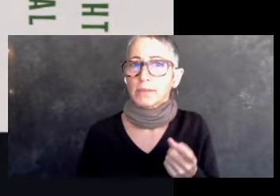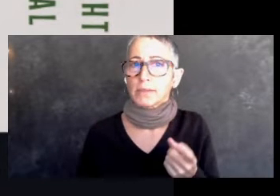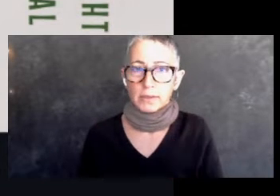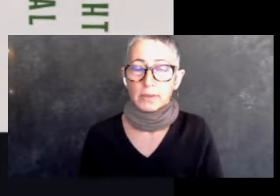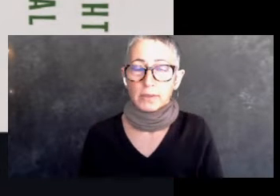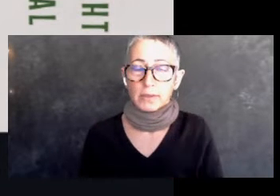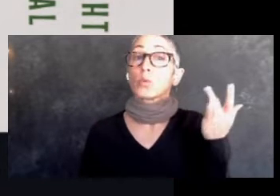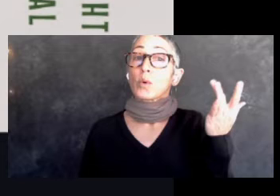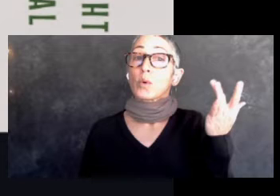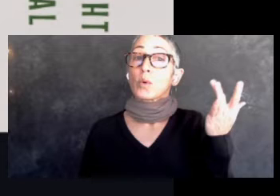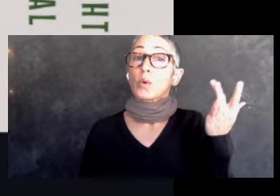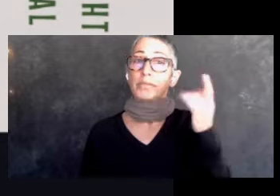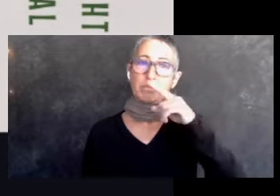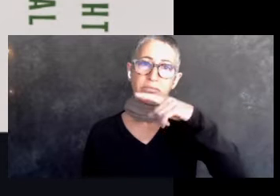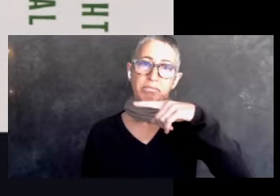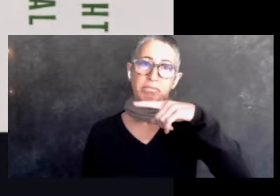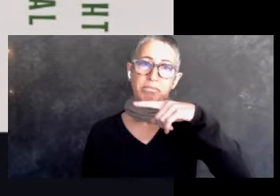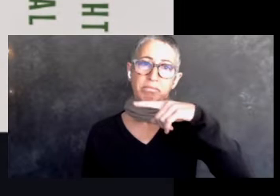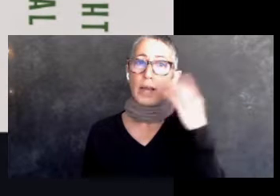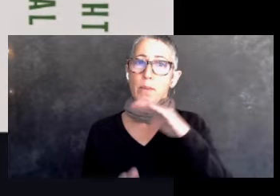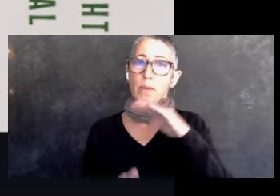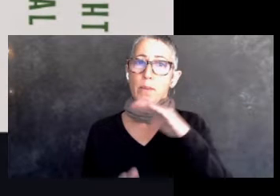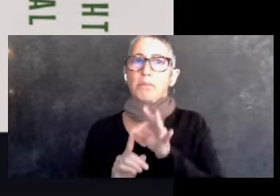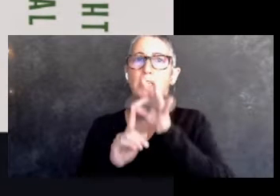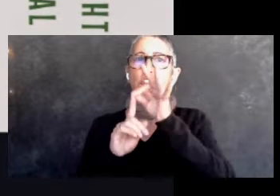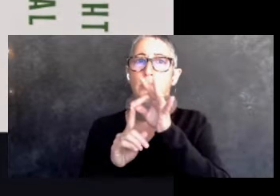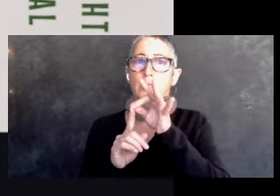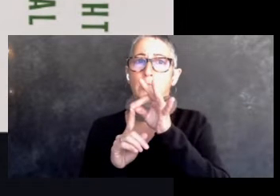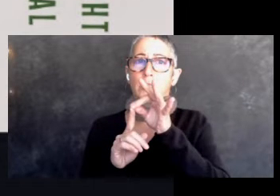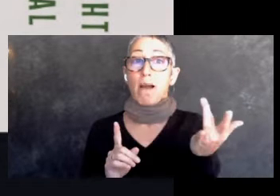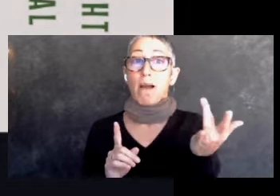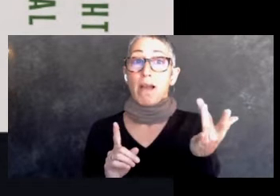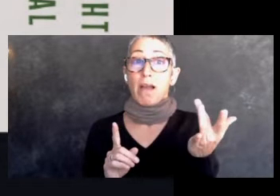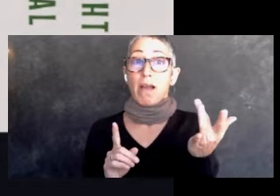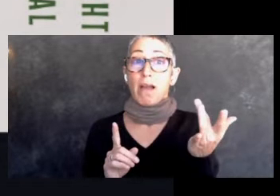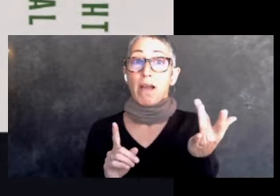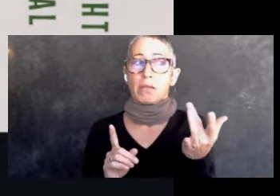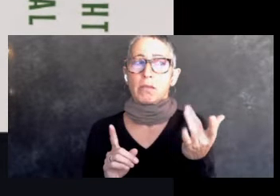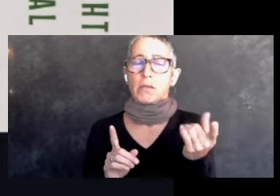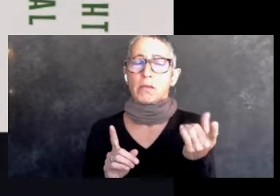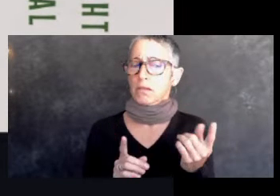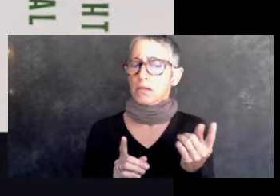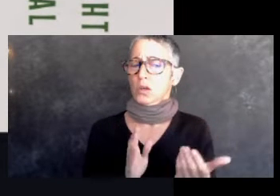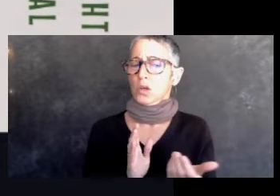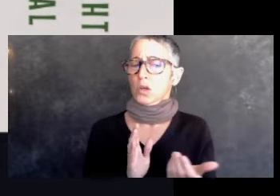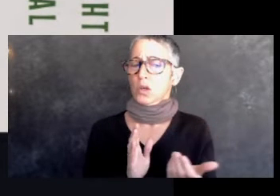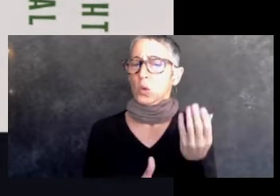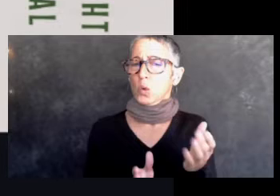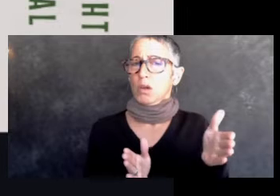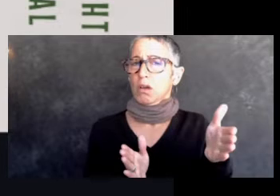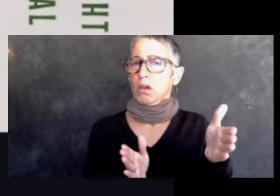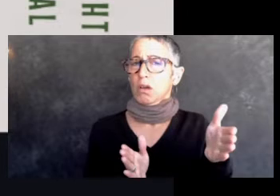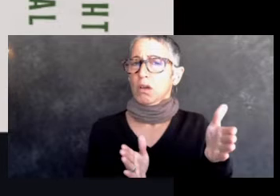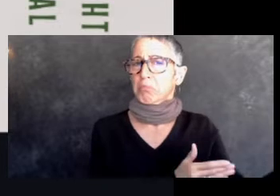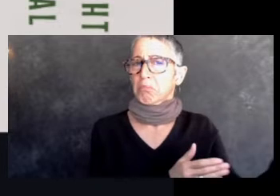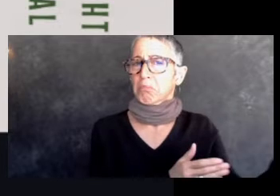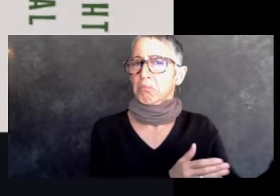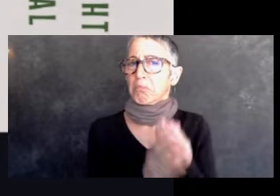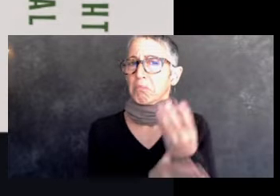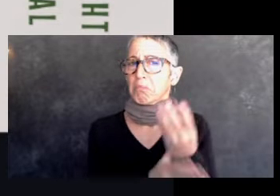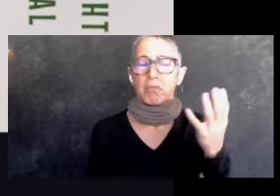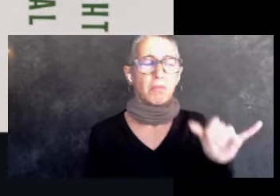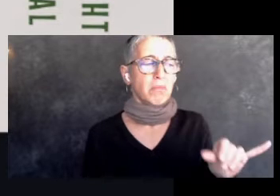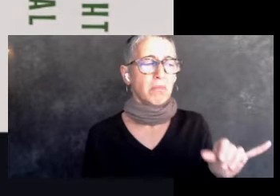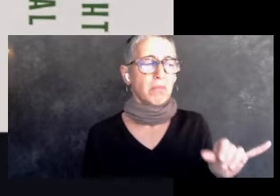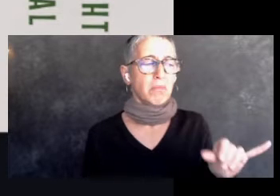within the black community, when you see stuff popping up that you had no input on. And, and, and one of my greatest